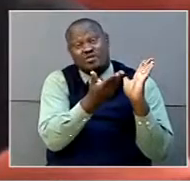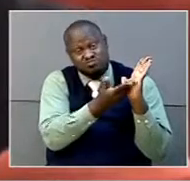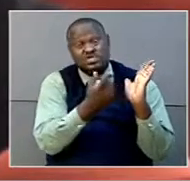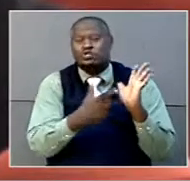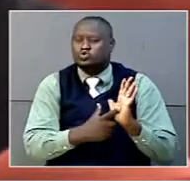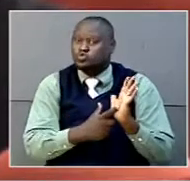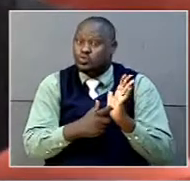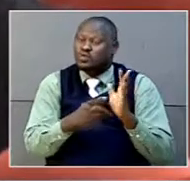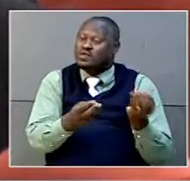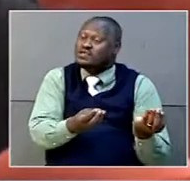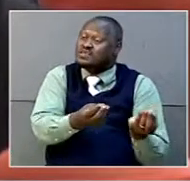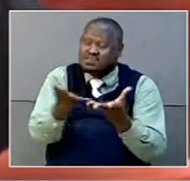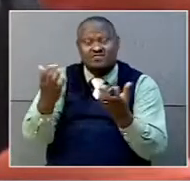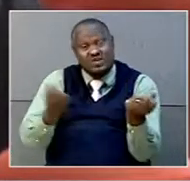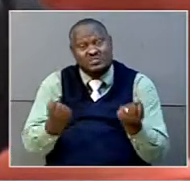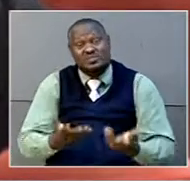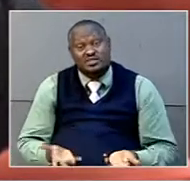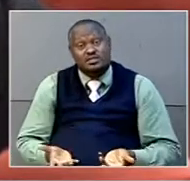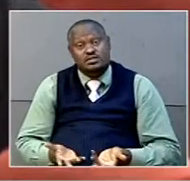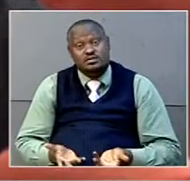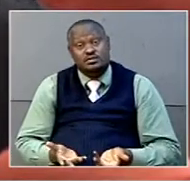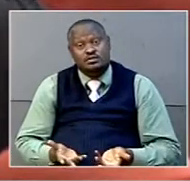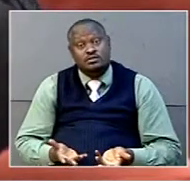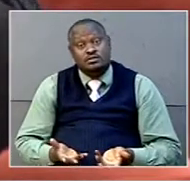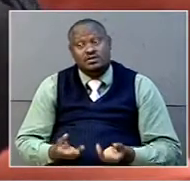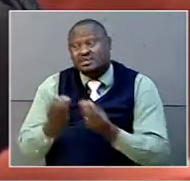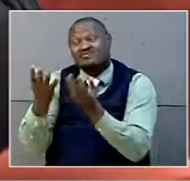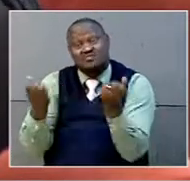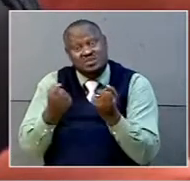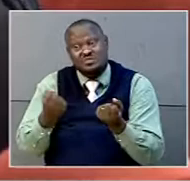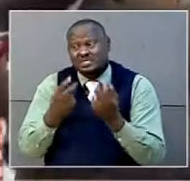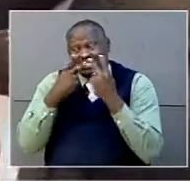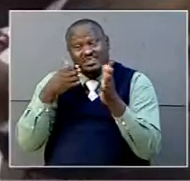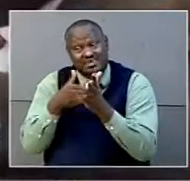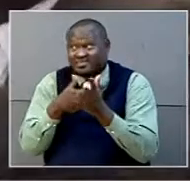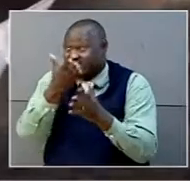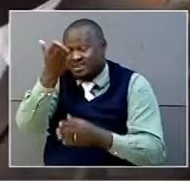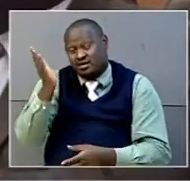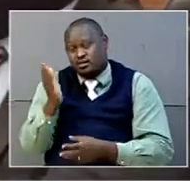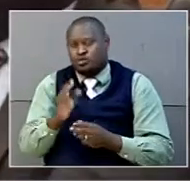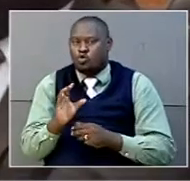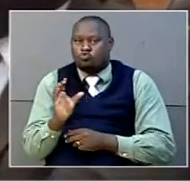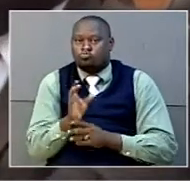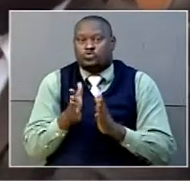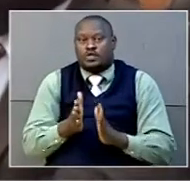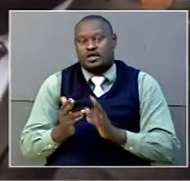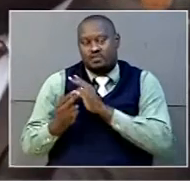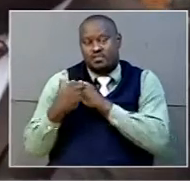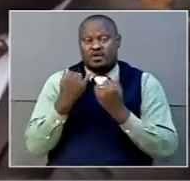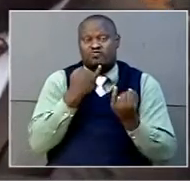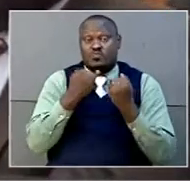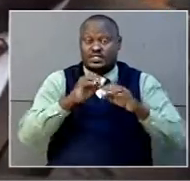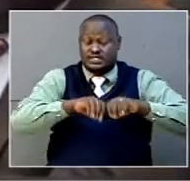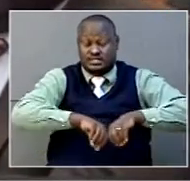provide us with transport. It will be so helpful to us. The commissioner, information dissemination,